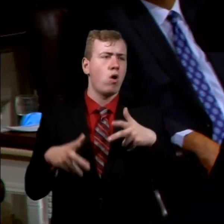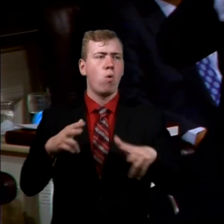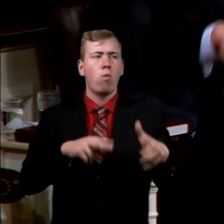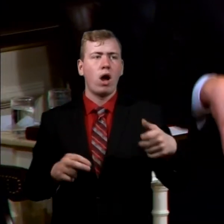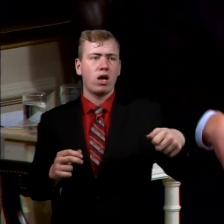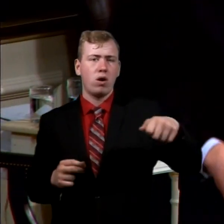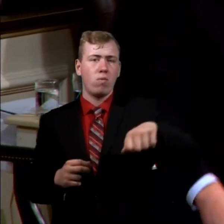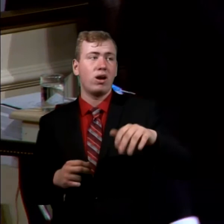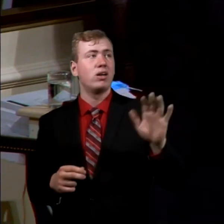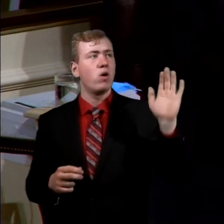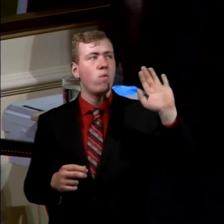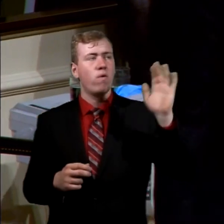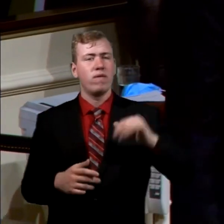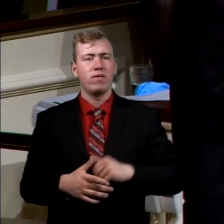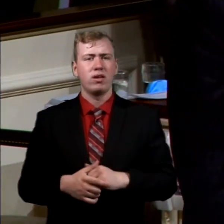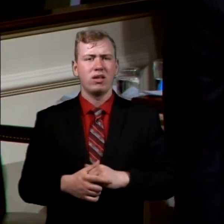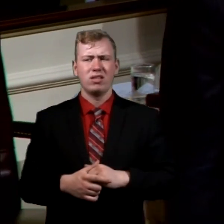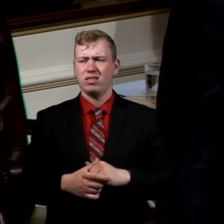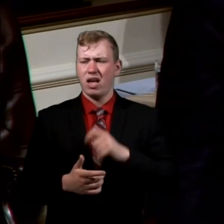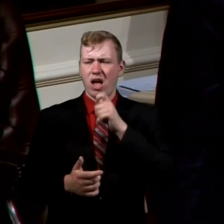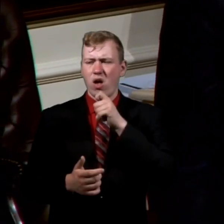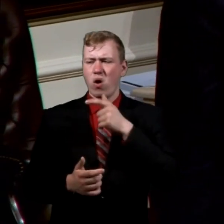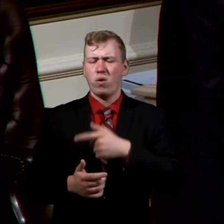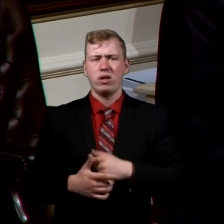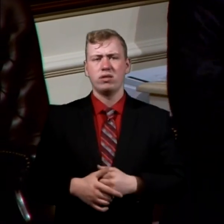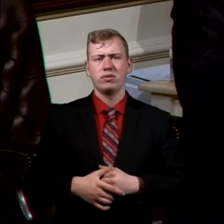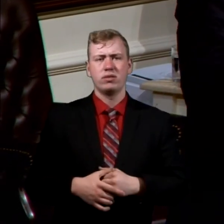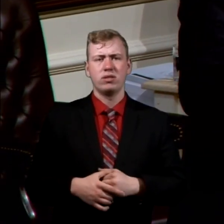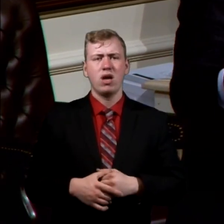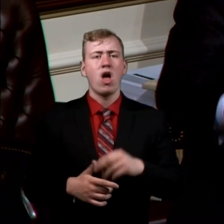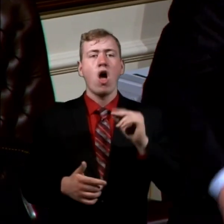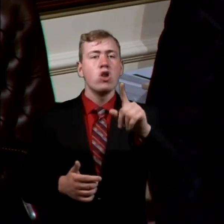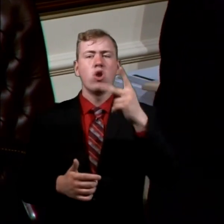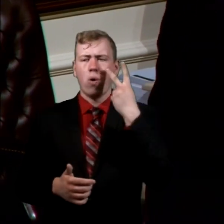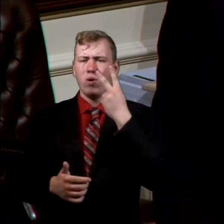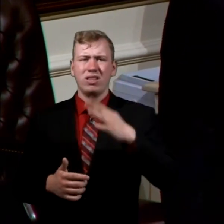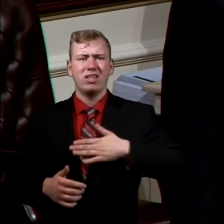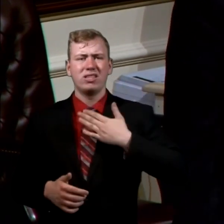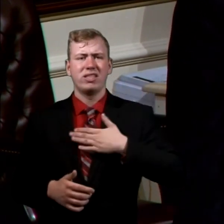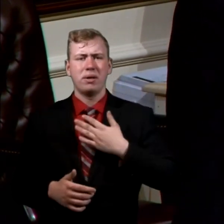and waving at them. They're just like, who are you? No one looks happy.